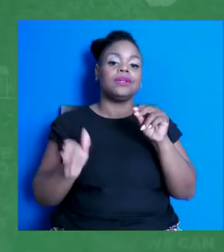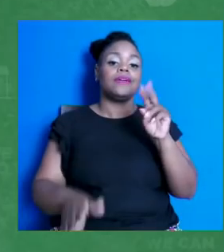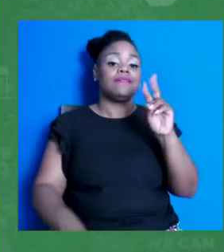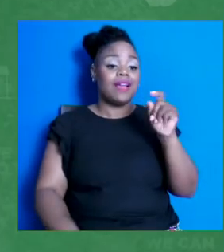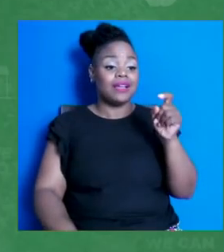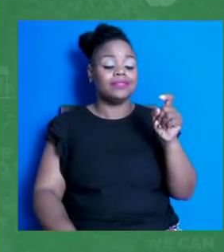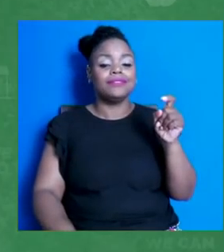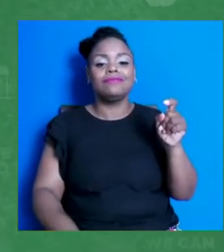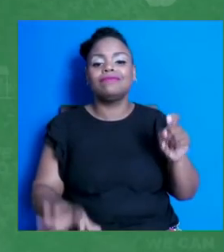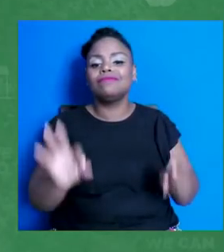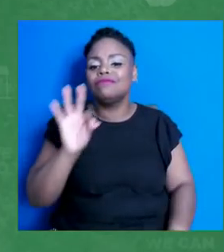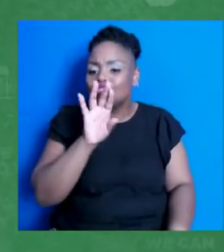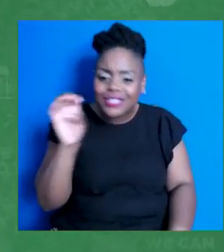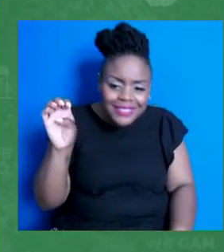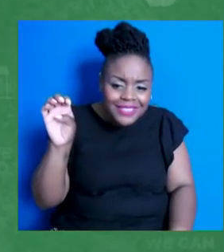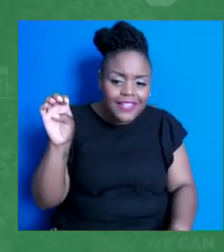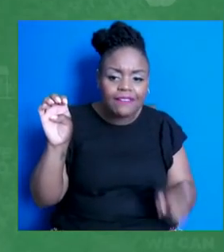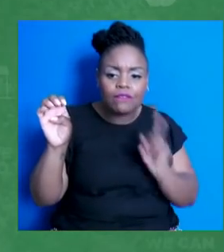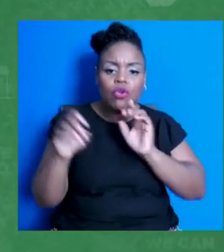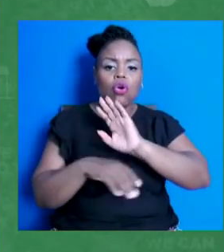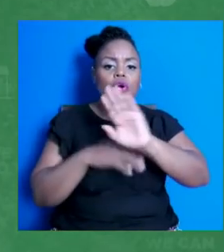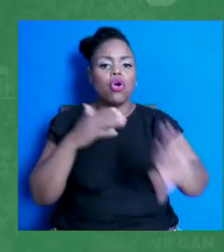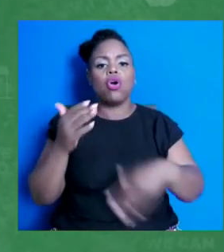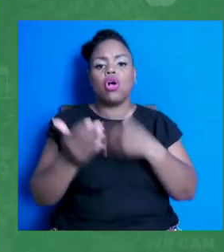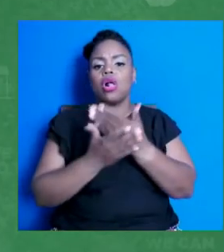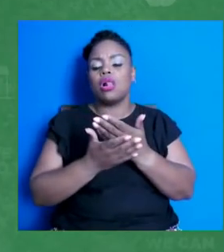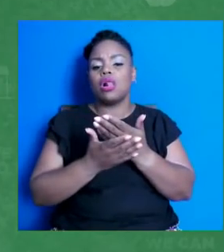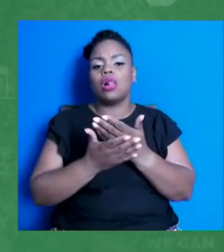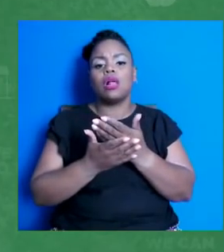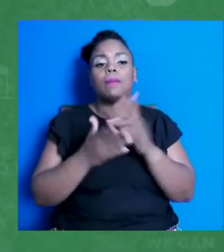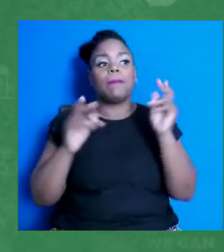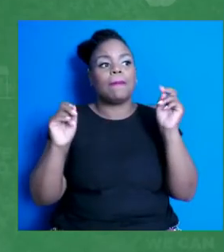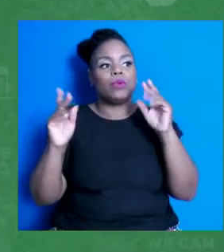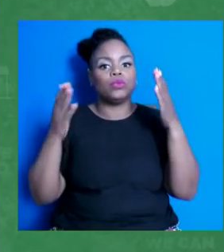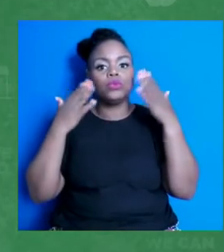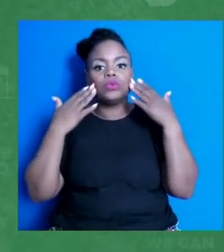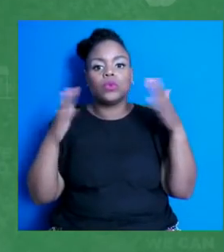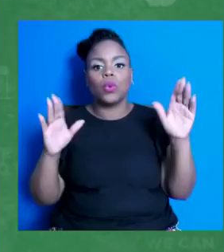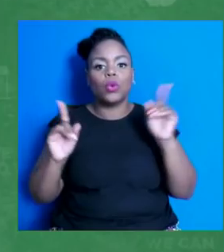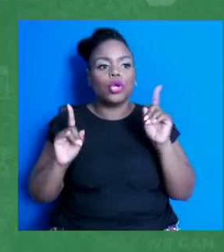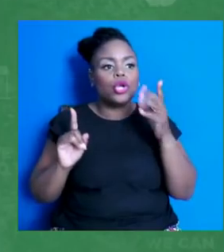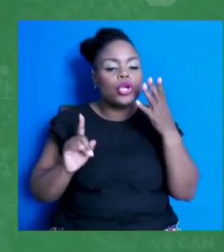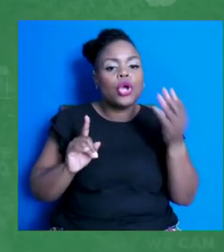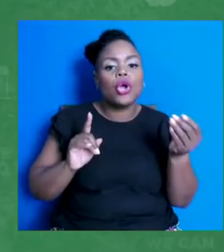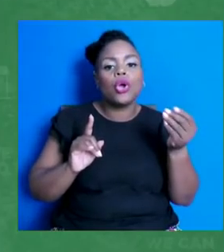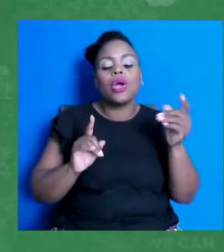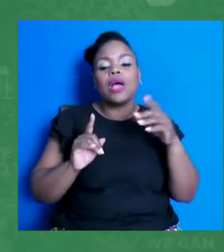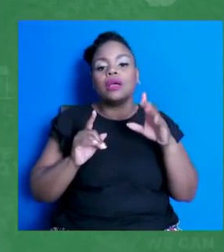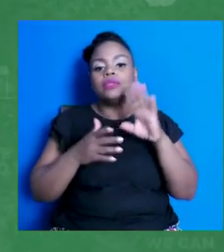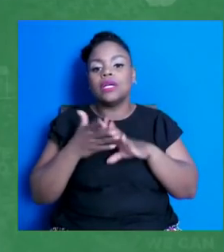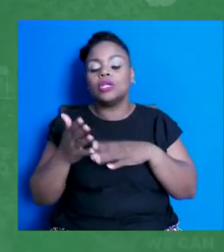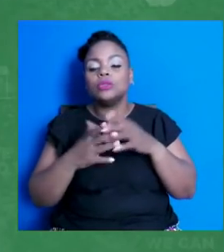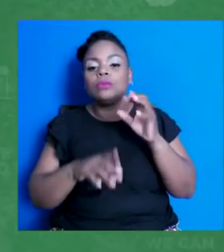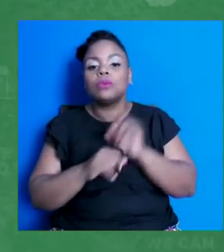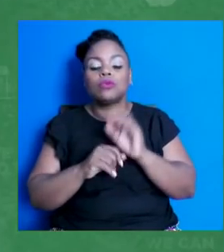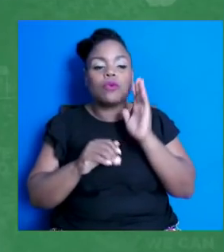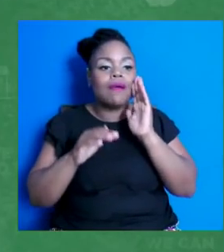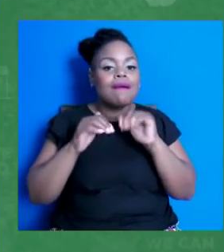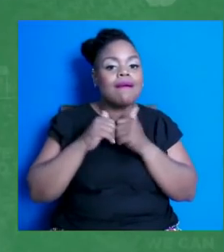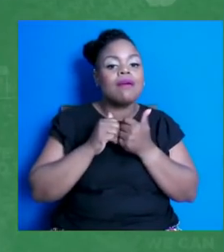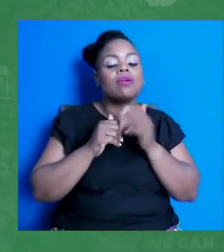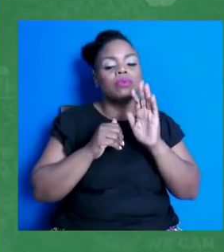cost. A lot of folks don't know where to go to actually schedule their appointment. So one of the things that we share is the hotline or